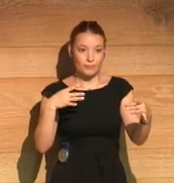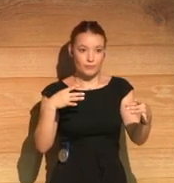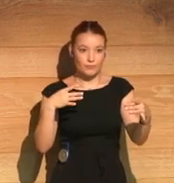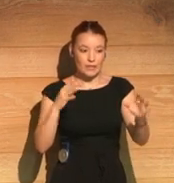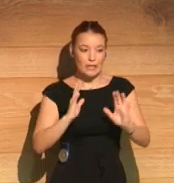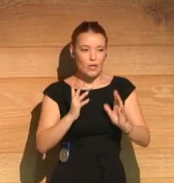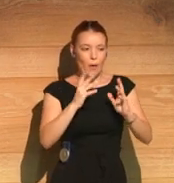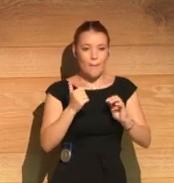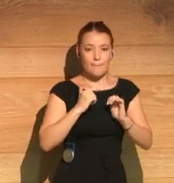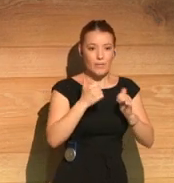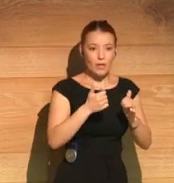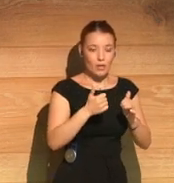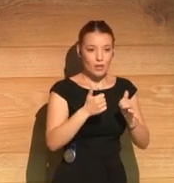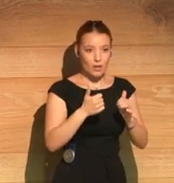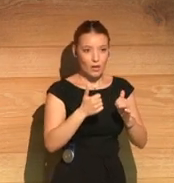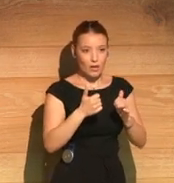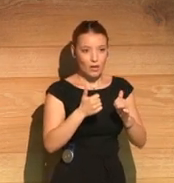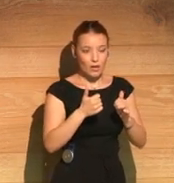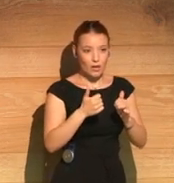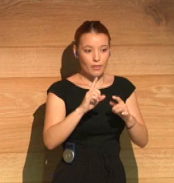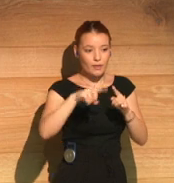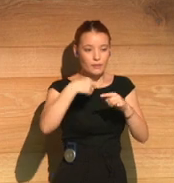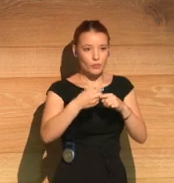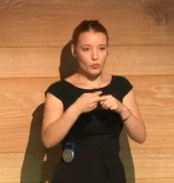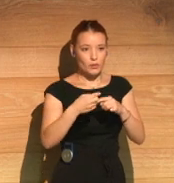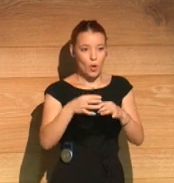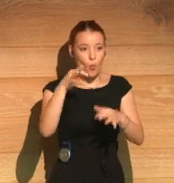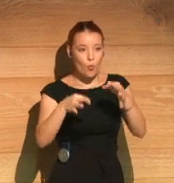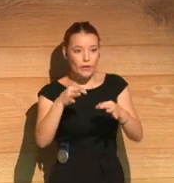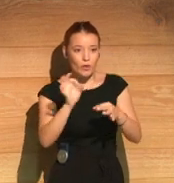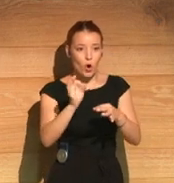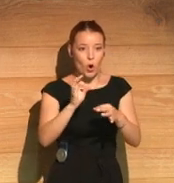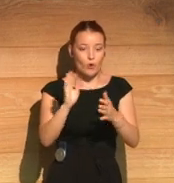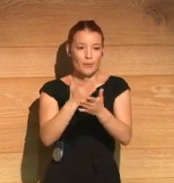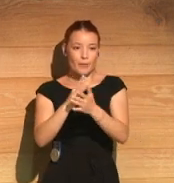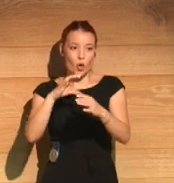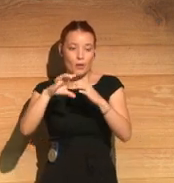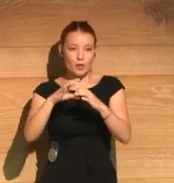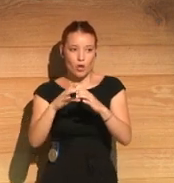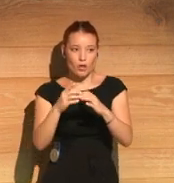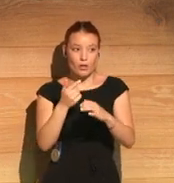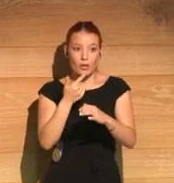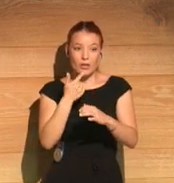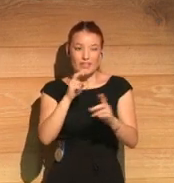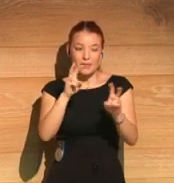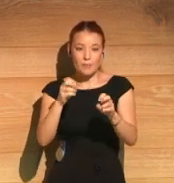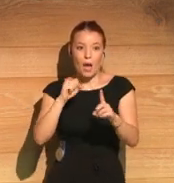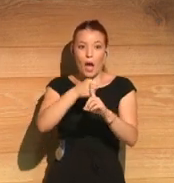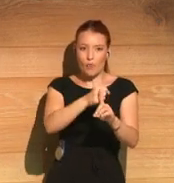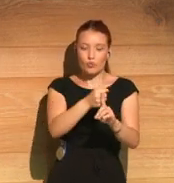courts and in newspapers, the country kind of turned away from what were the traditional Catholic values